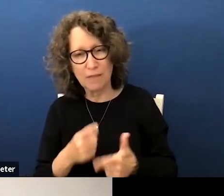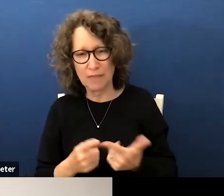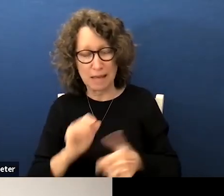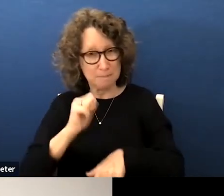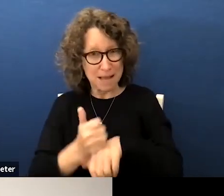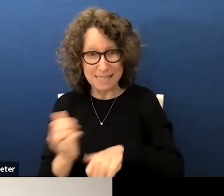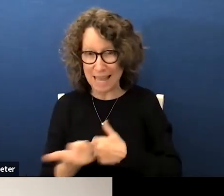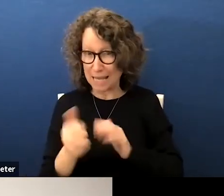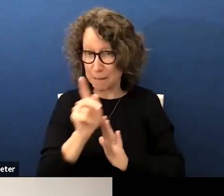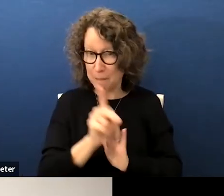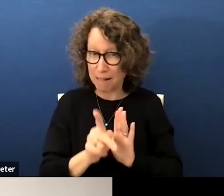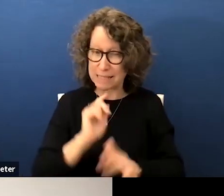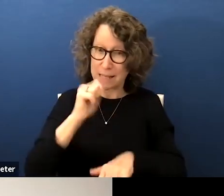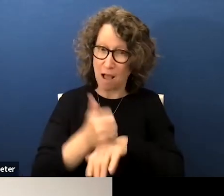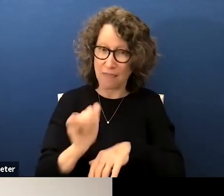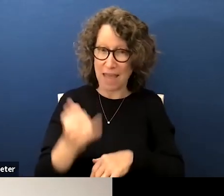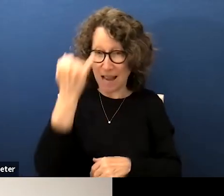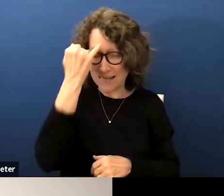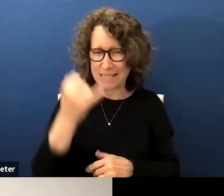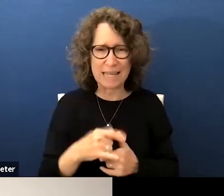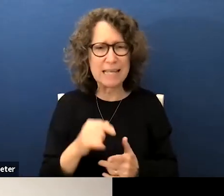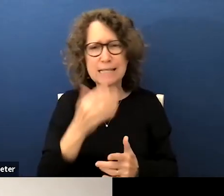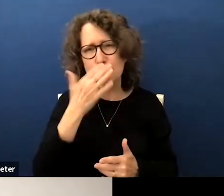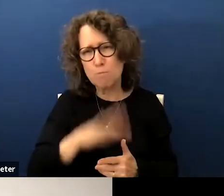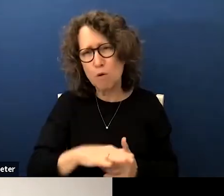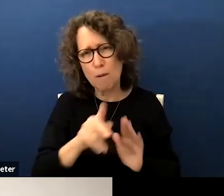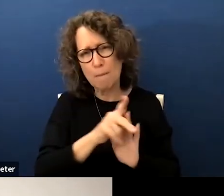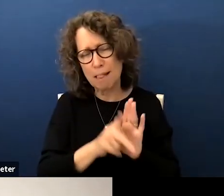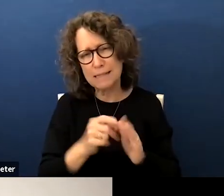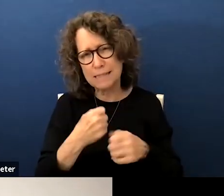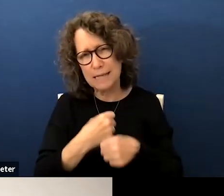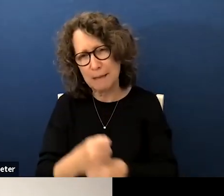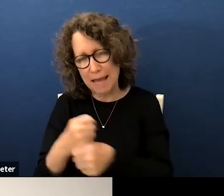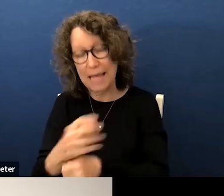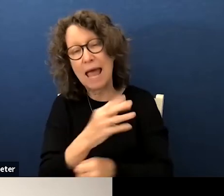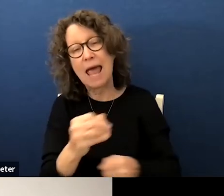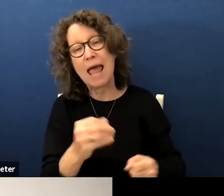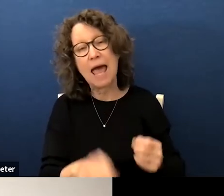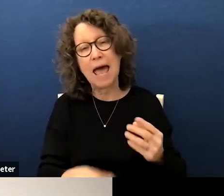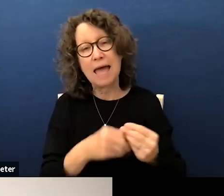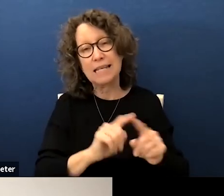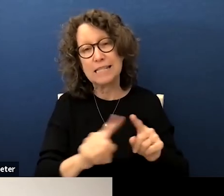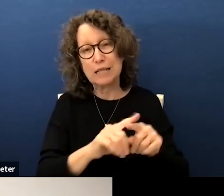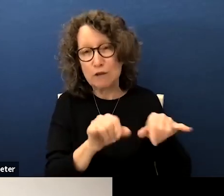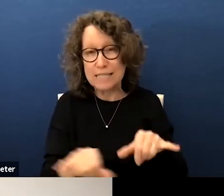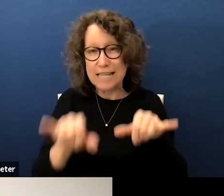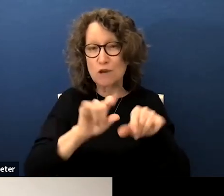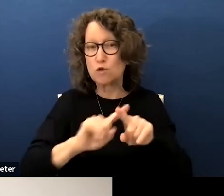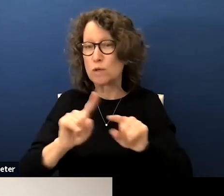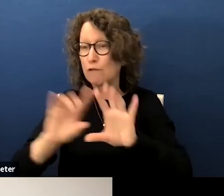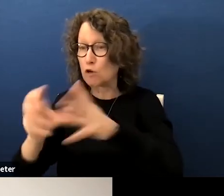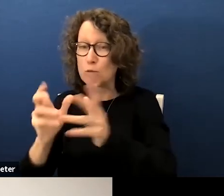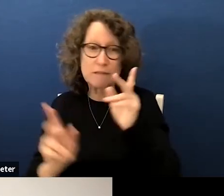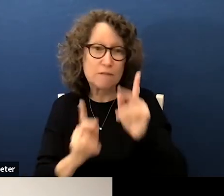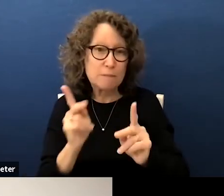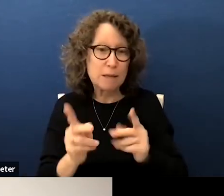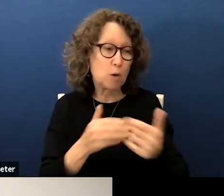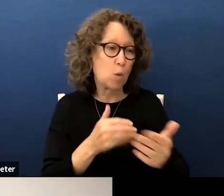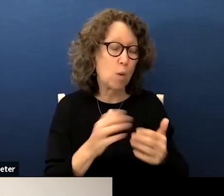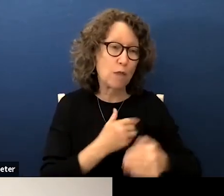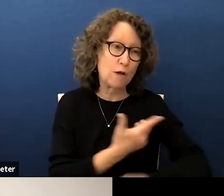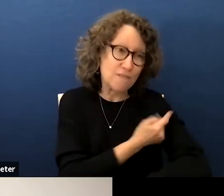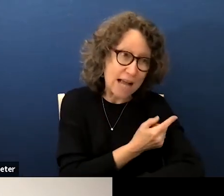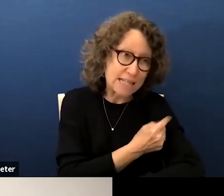any of your policy decisions on this idea is poor policy making in addition applying different standards to different groups of people whether for